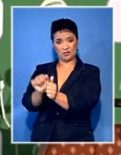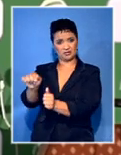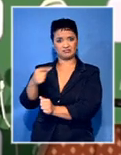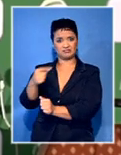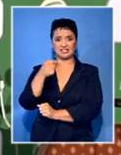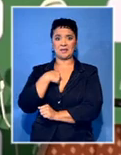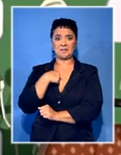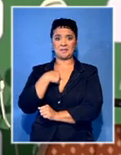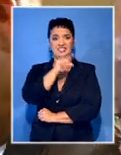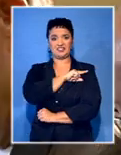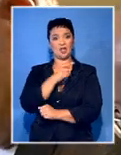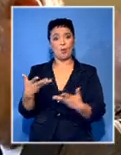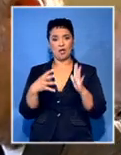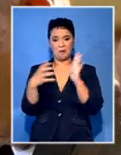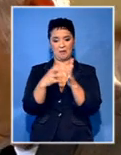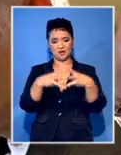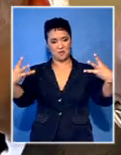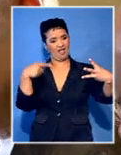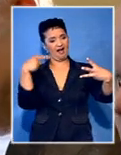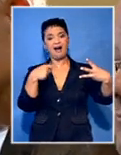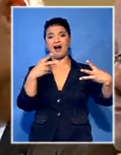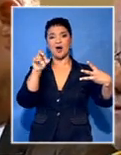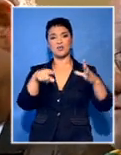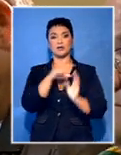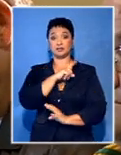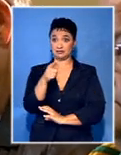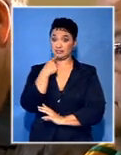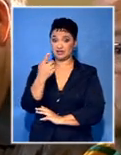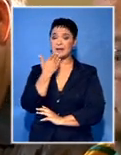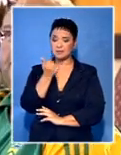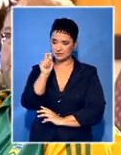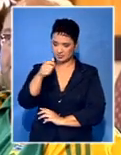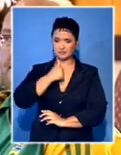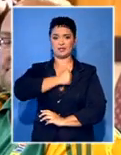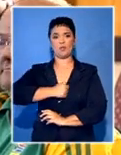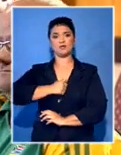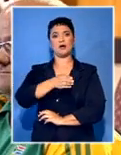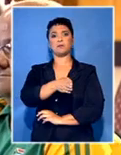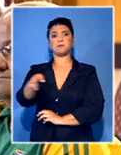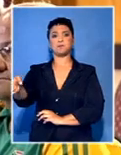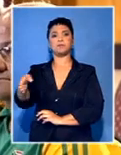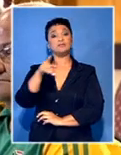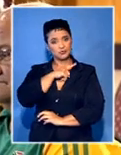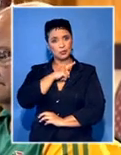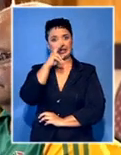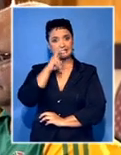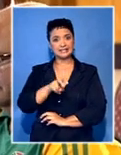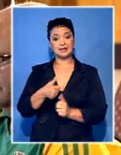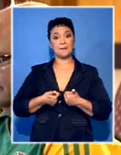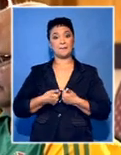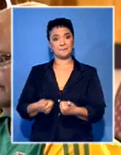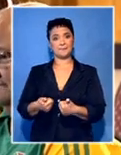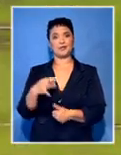having found me guilty through the media. Lohat has demanded an apology from the journalists in question in return for the restoration of their